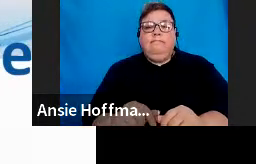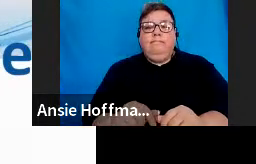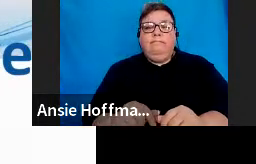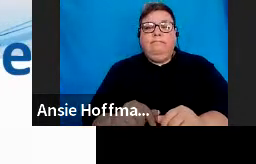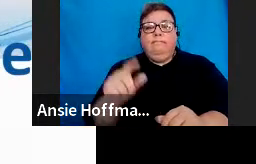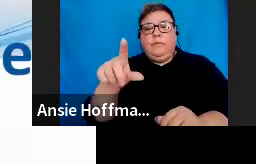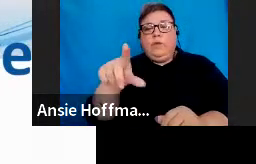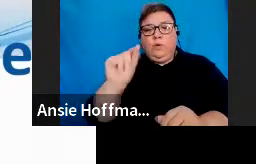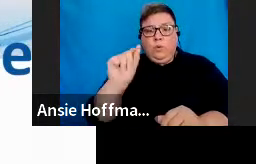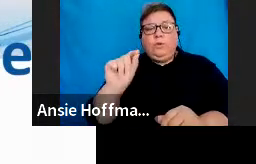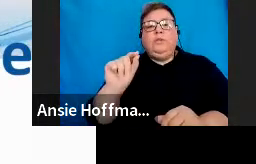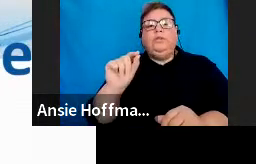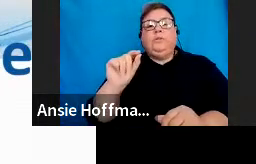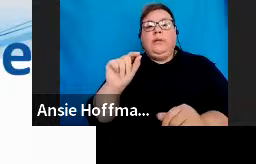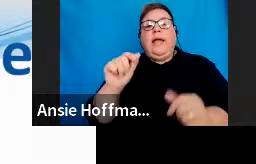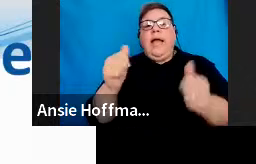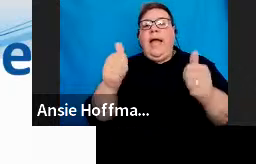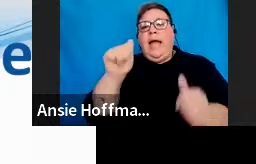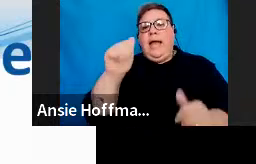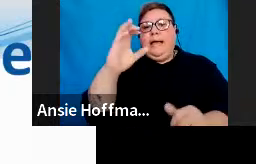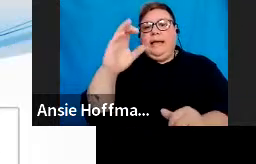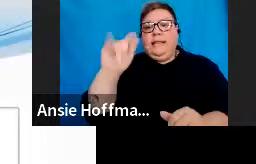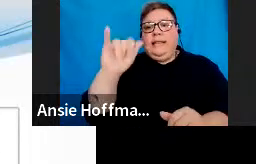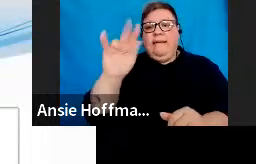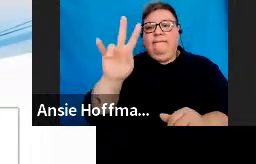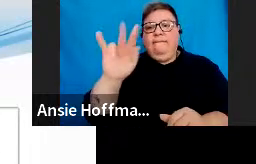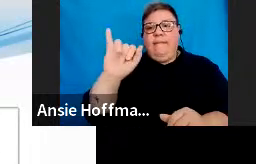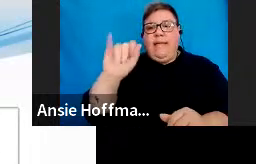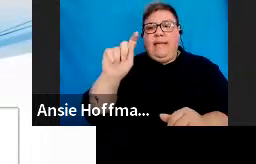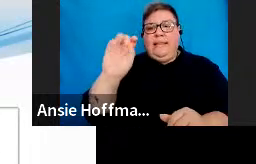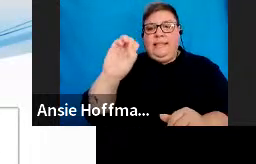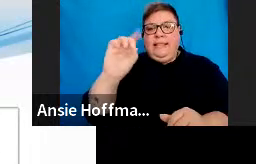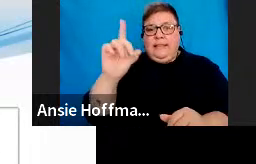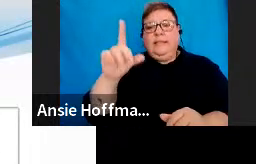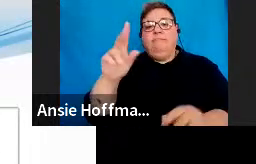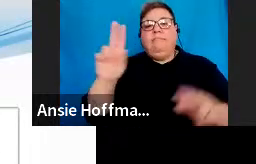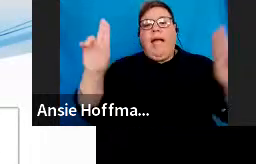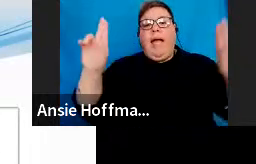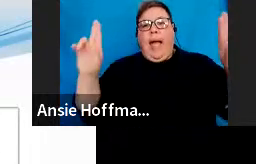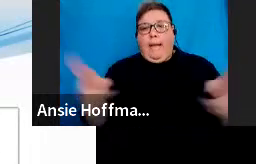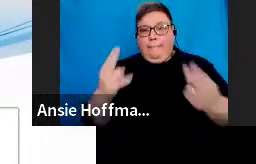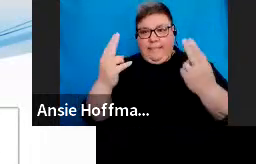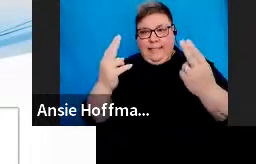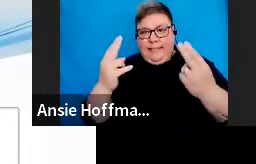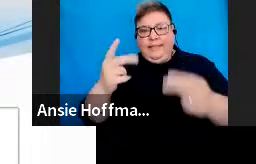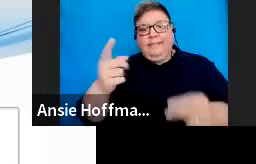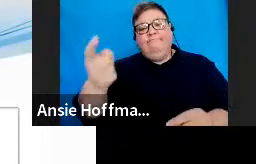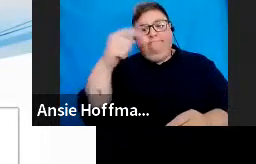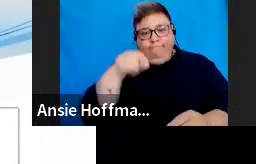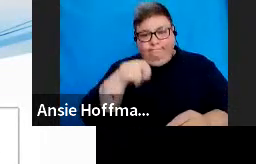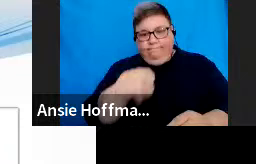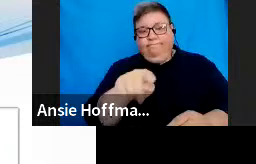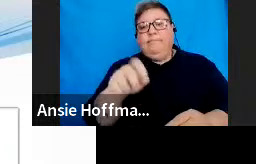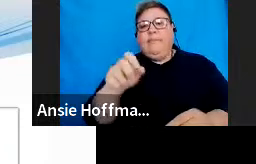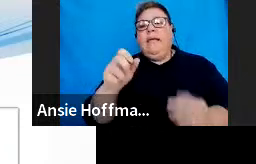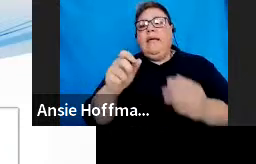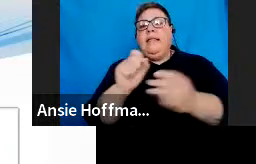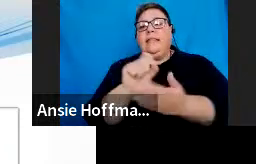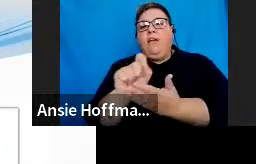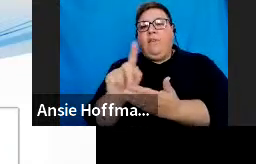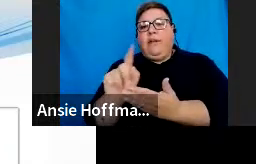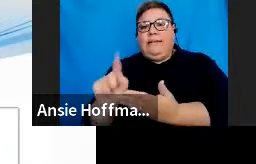activated. Then you're going to click update. So you'll see the different tax types that maybe are already selected